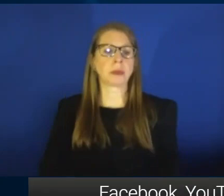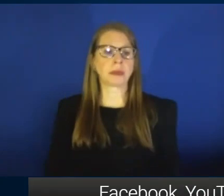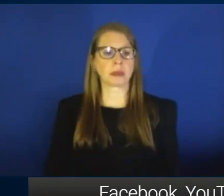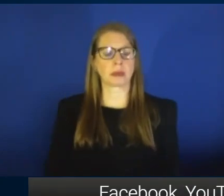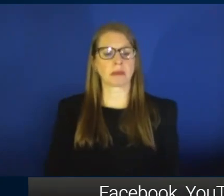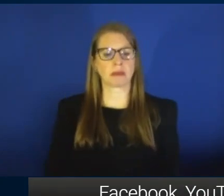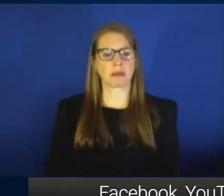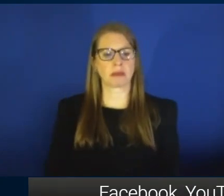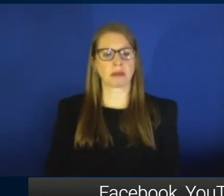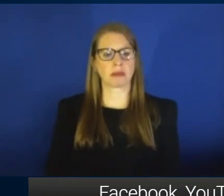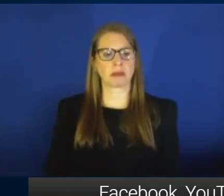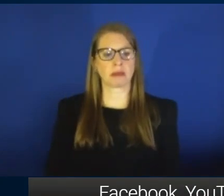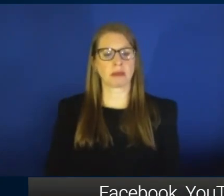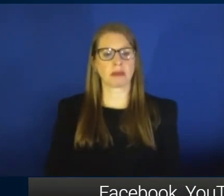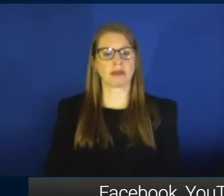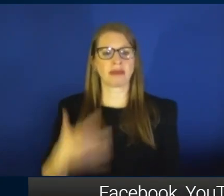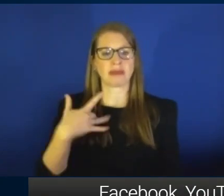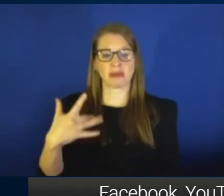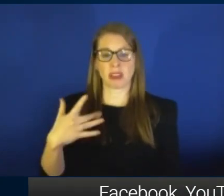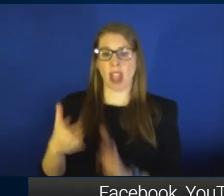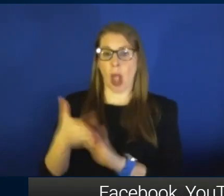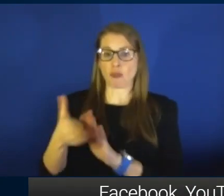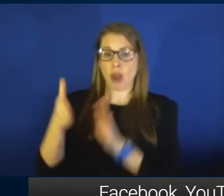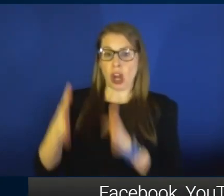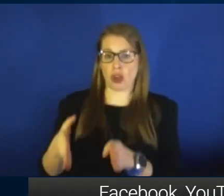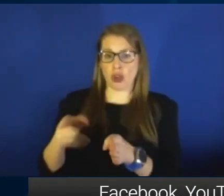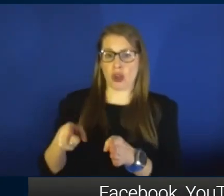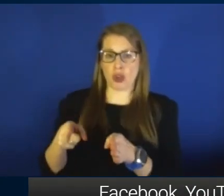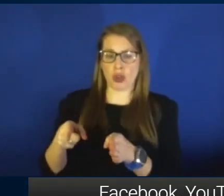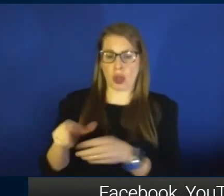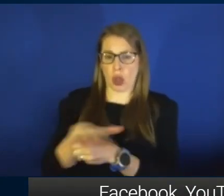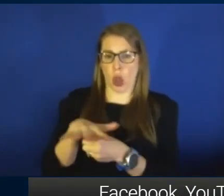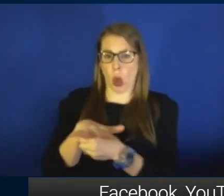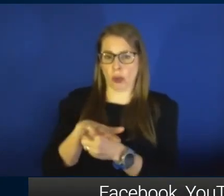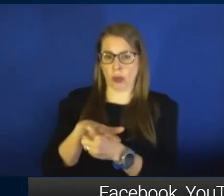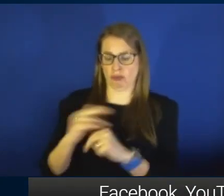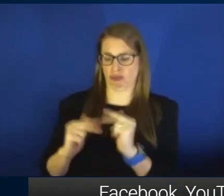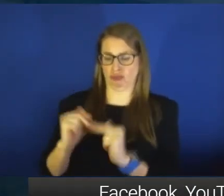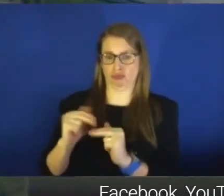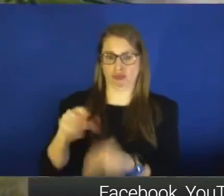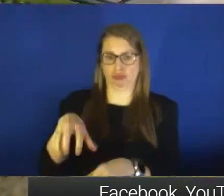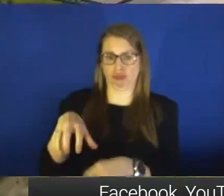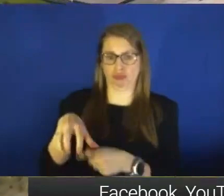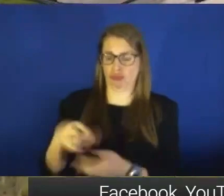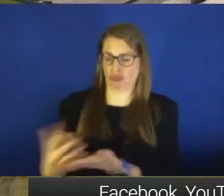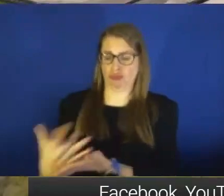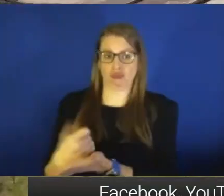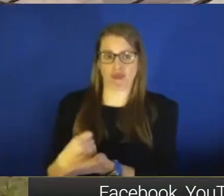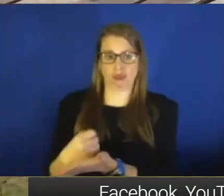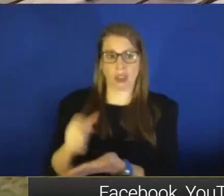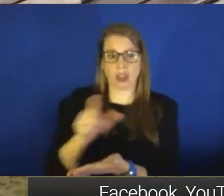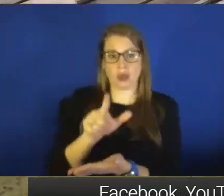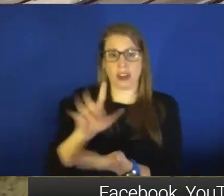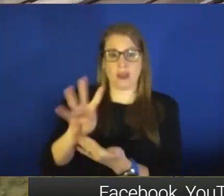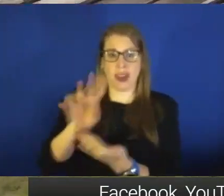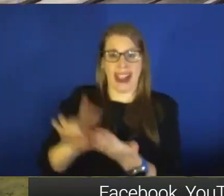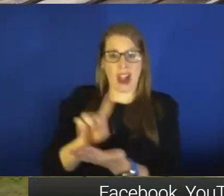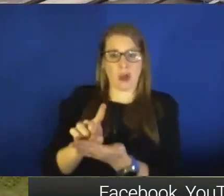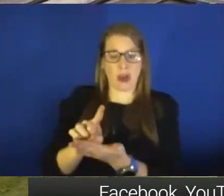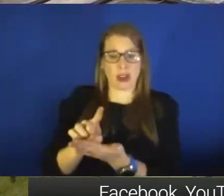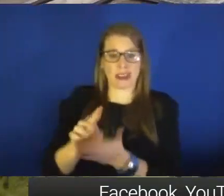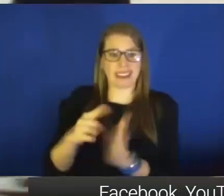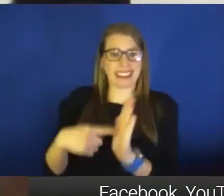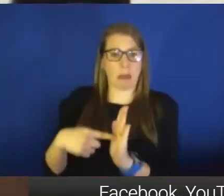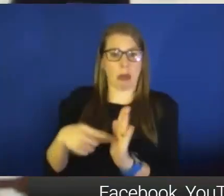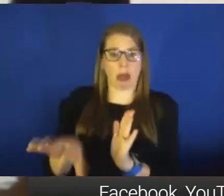Usually it's a wastewater operator from a local facility that's collecting that. It's a 24-hour sample, so they're taking